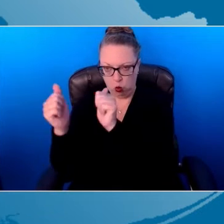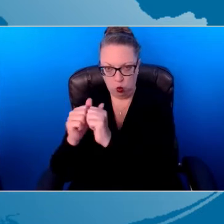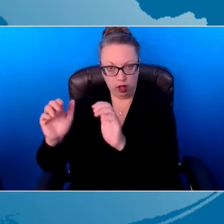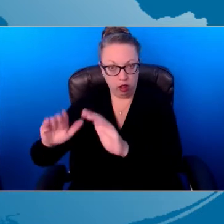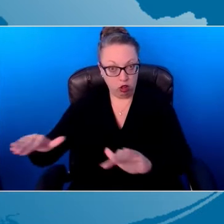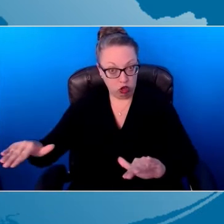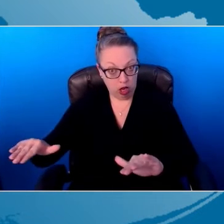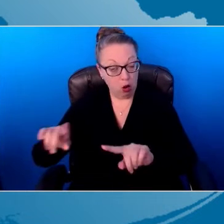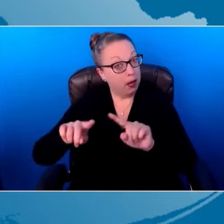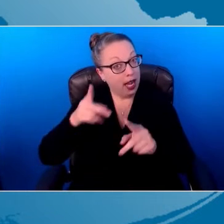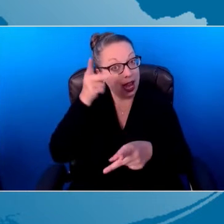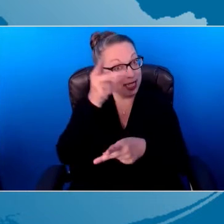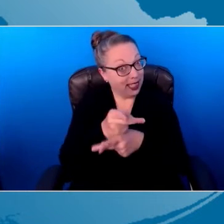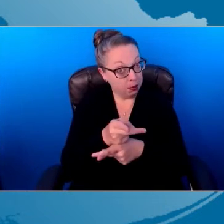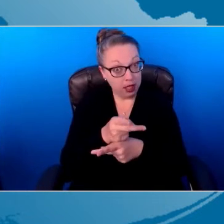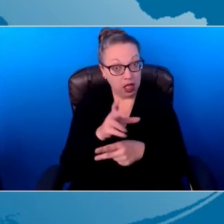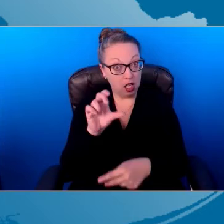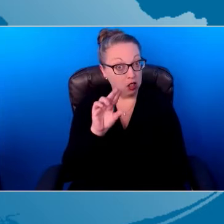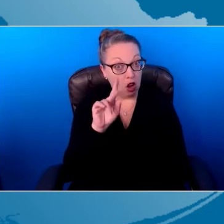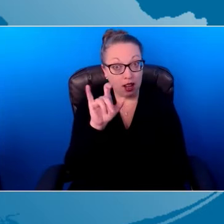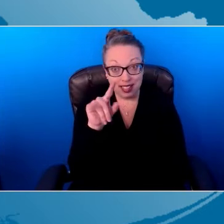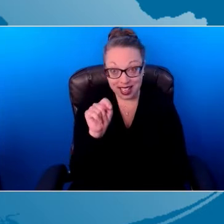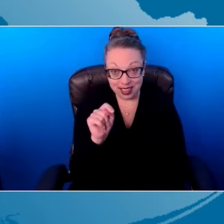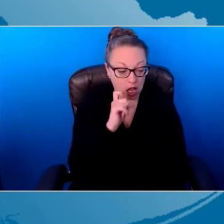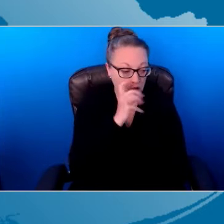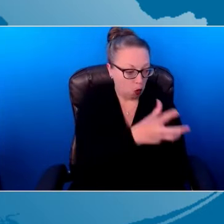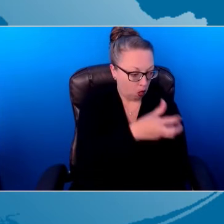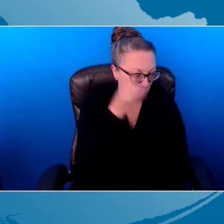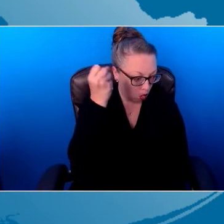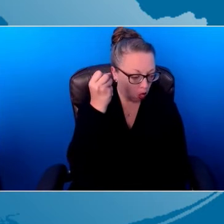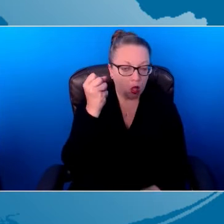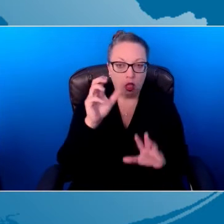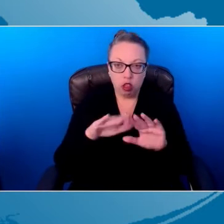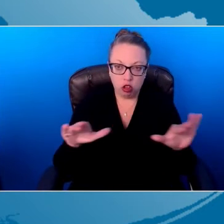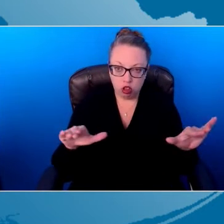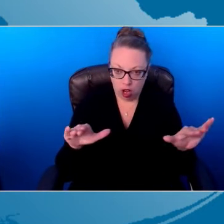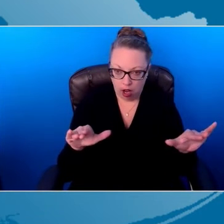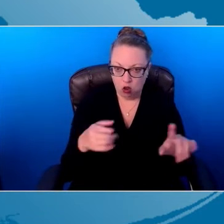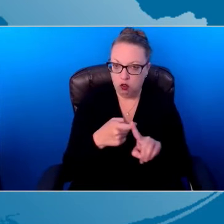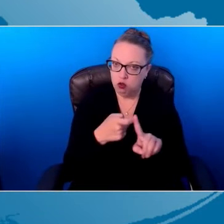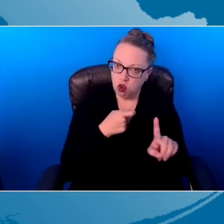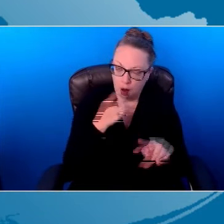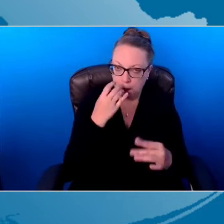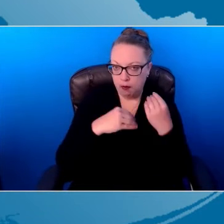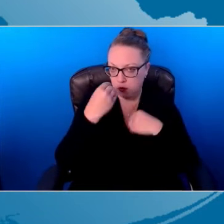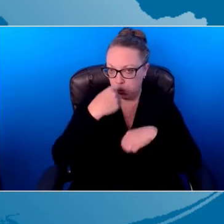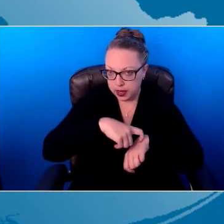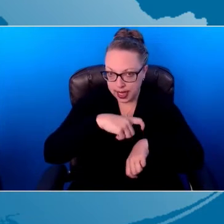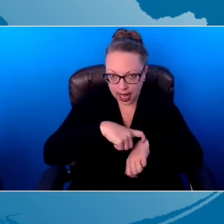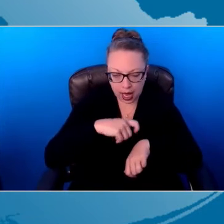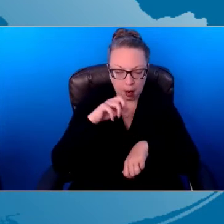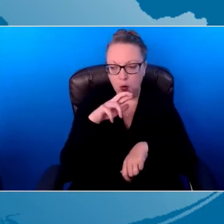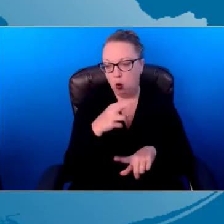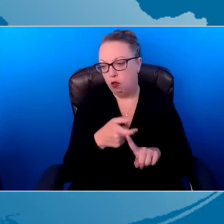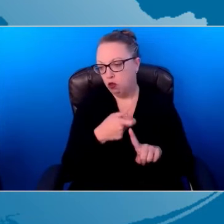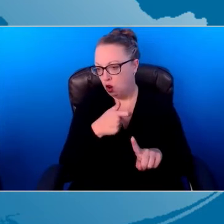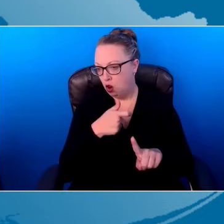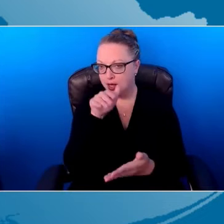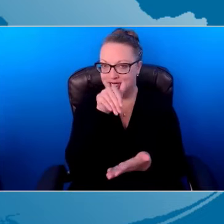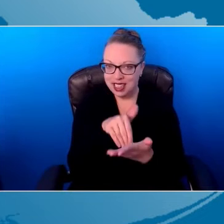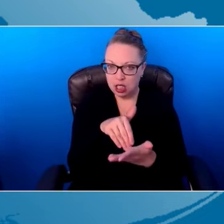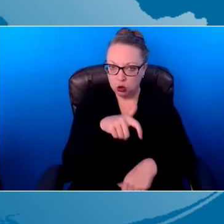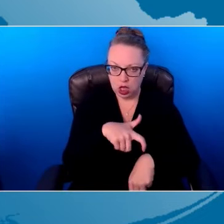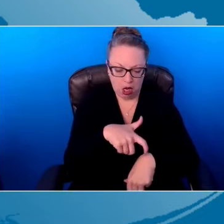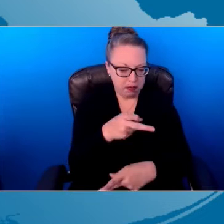keeping it in context. I'm not pulling the child to the side out of the snack time or out of the center time. I'm